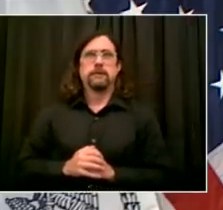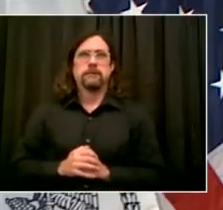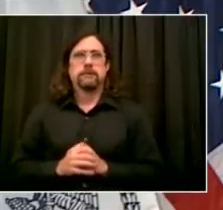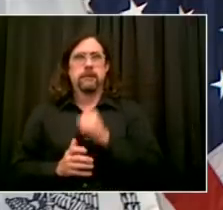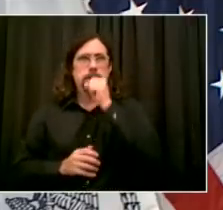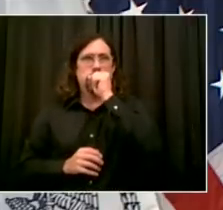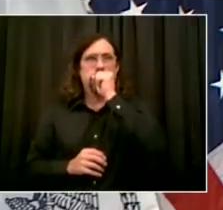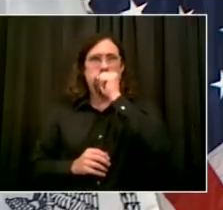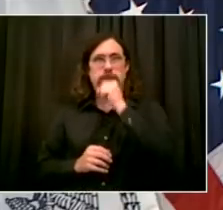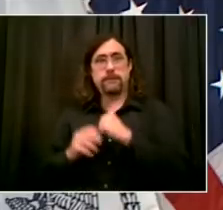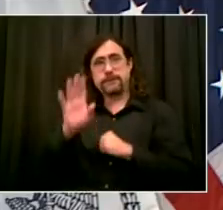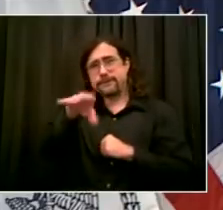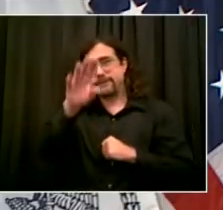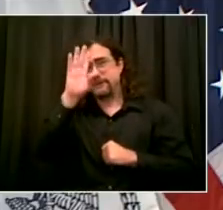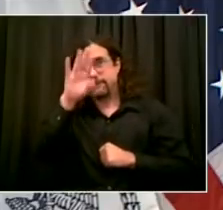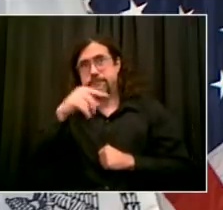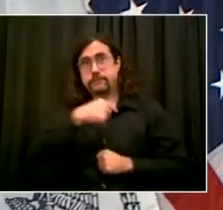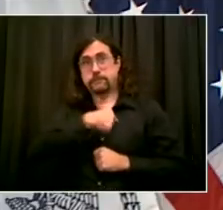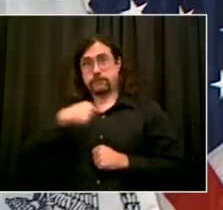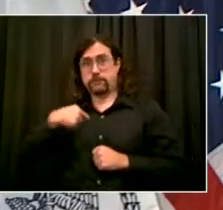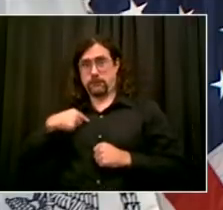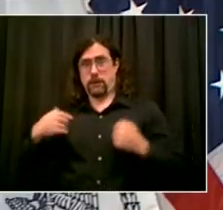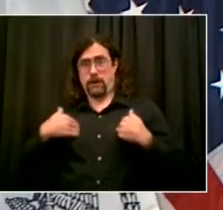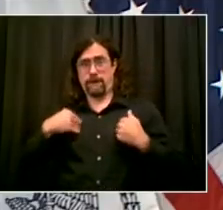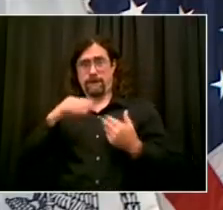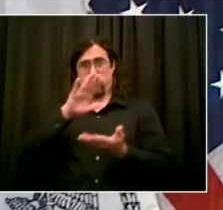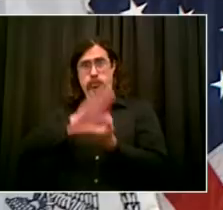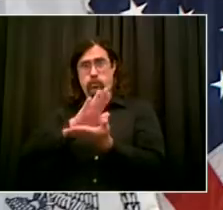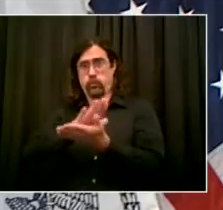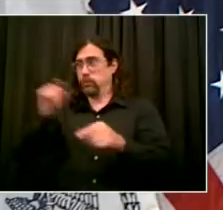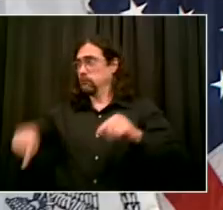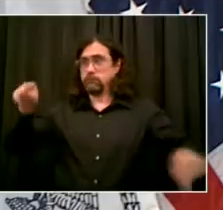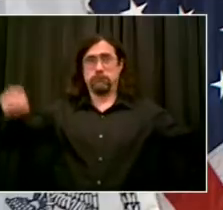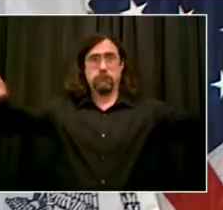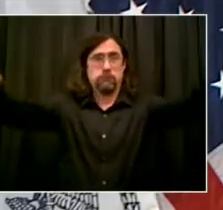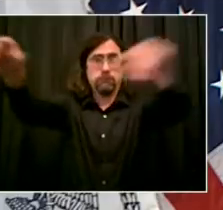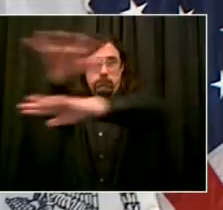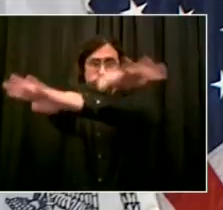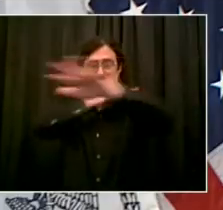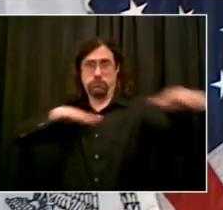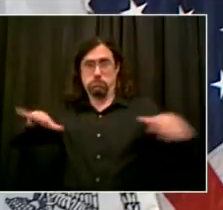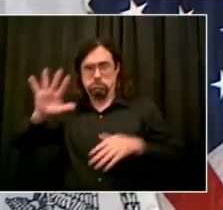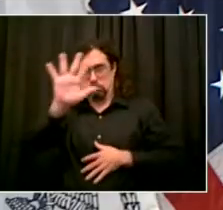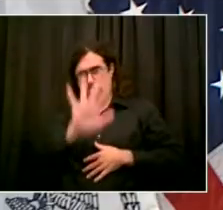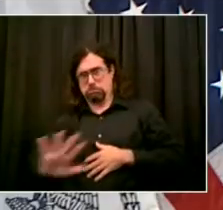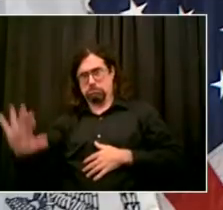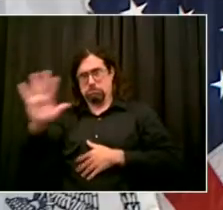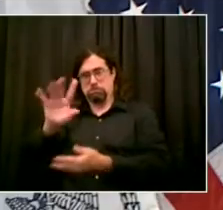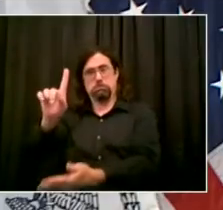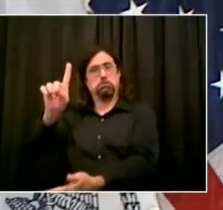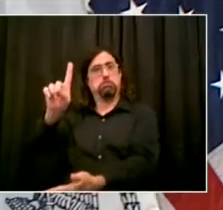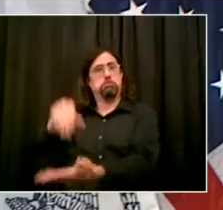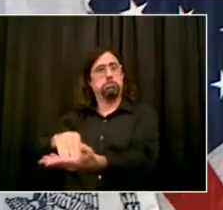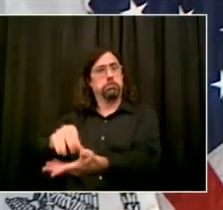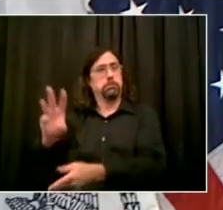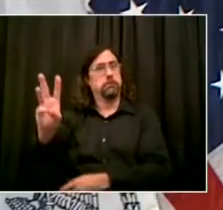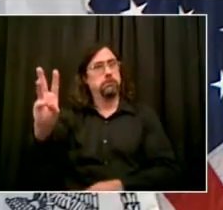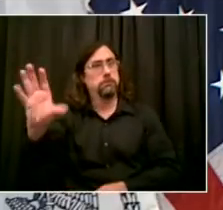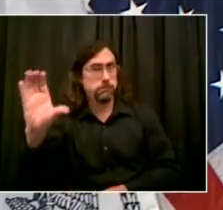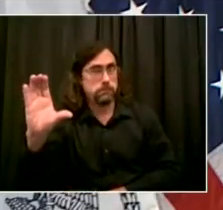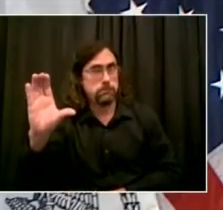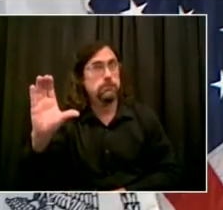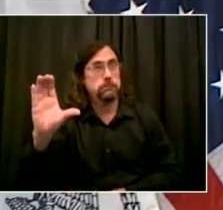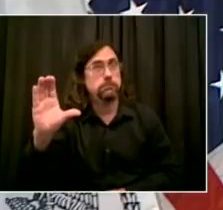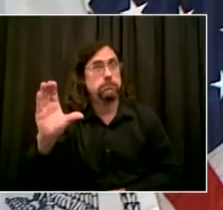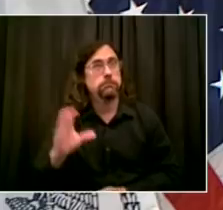So number of buildings, number of schools is different. But let's say roughly 1,600 public schools is our universe. We have hundreds of public schools